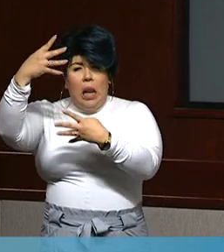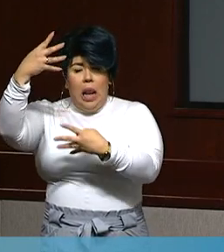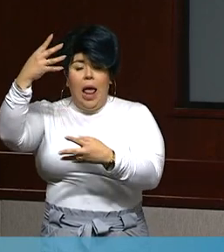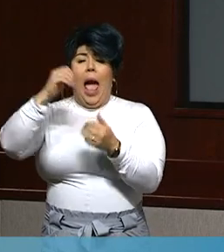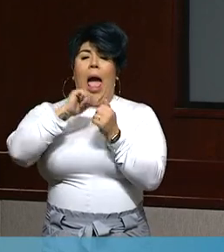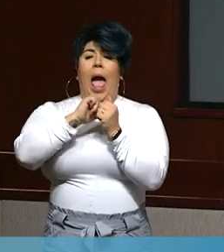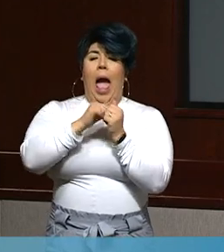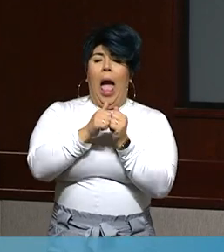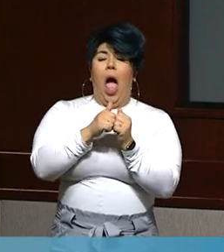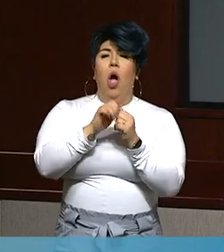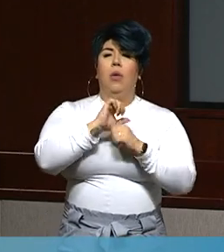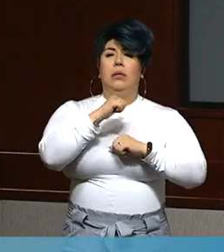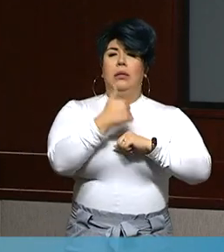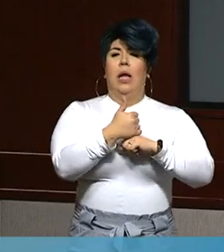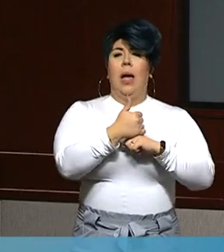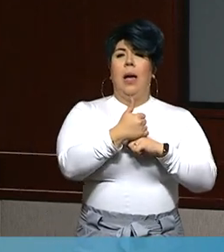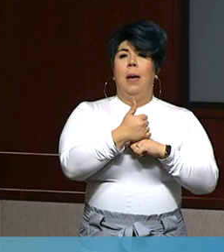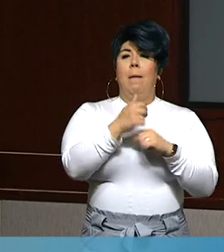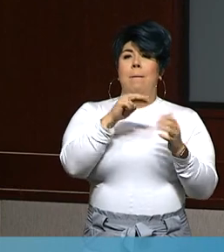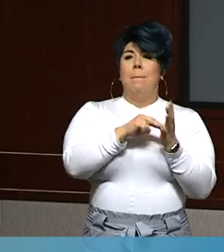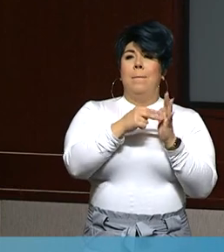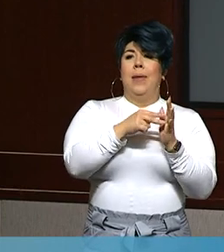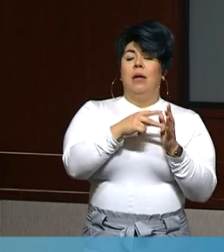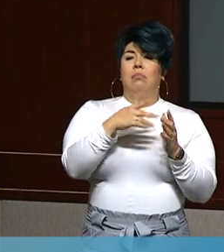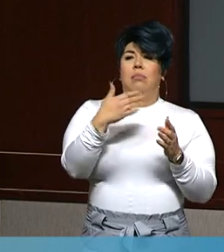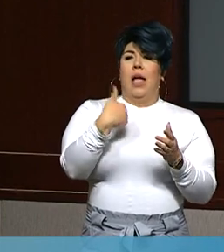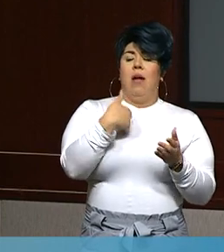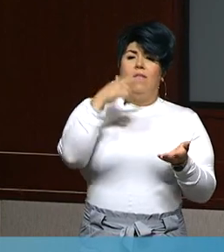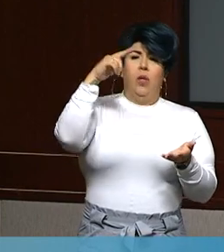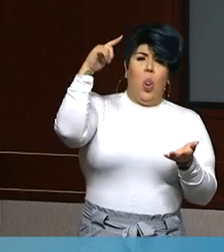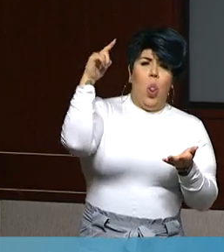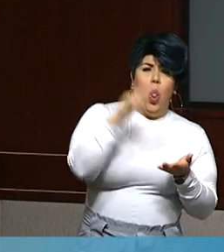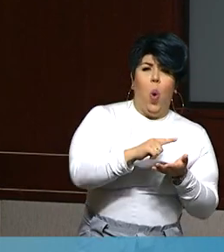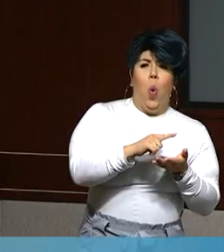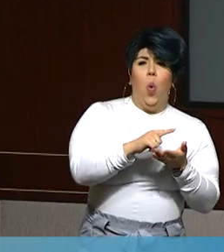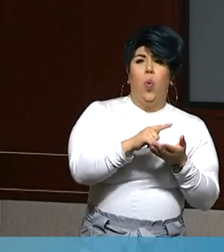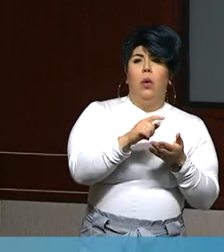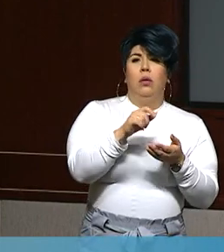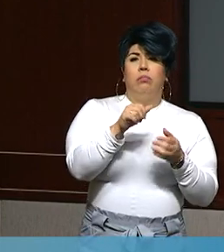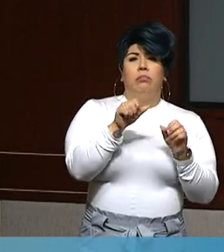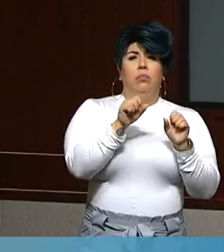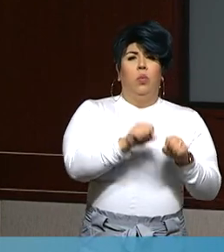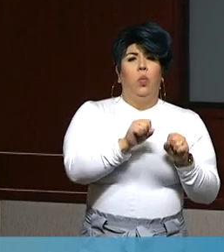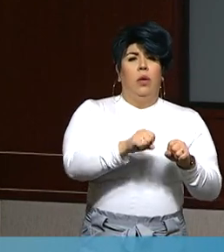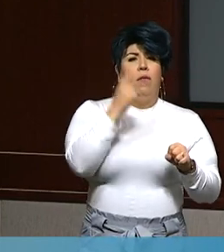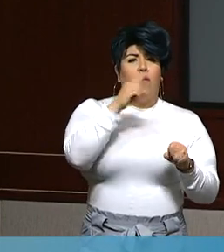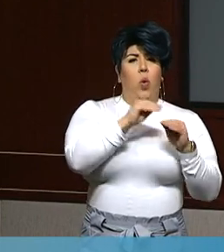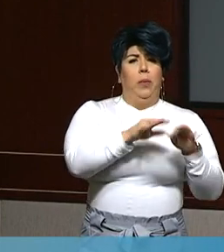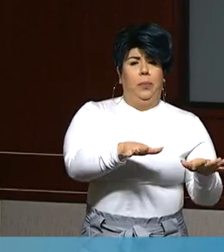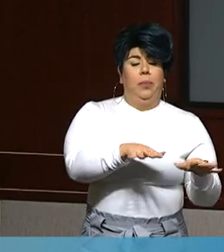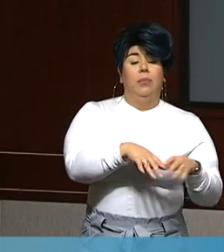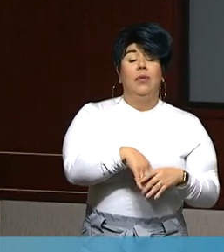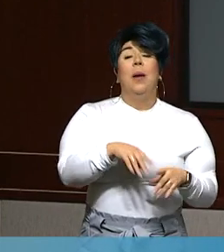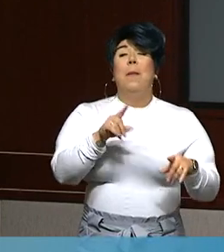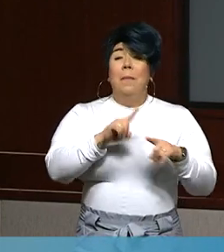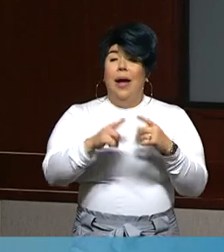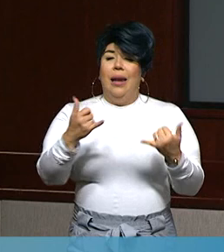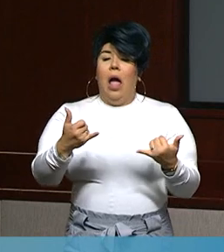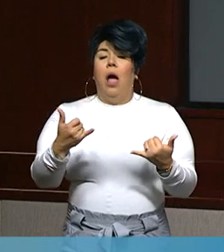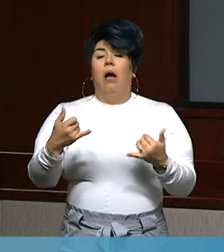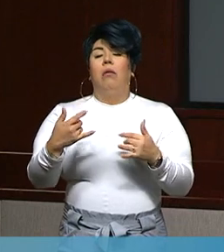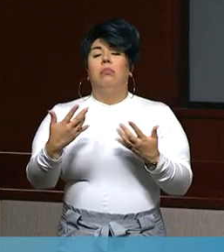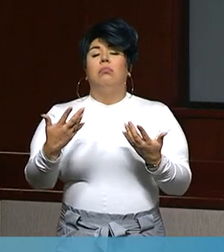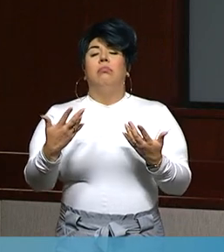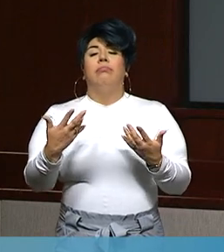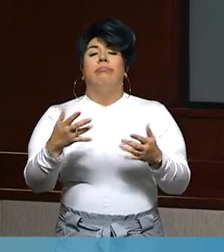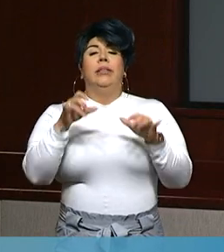risk for transmission within those industries. Subsequently, we entered into this regional stay at home order with the state indicating